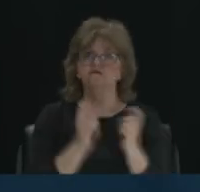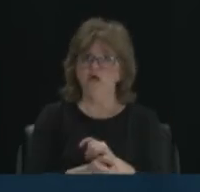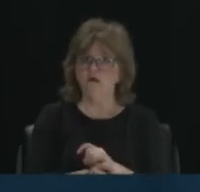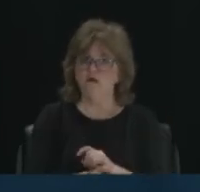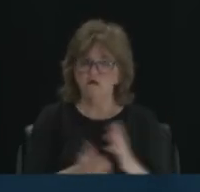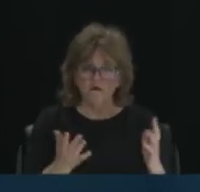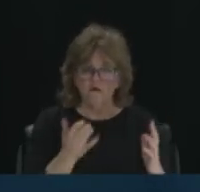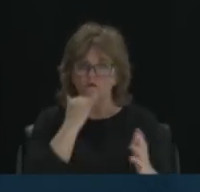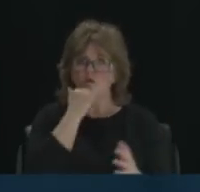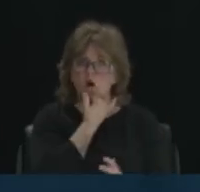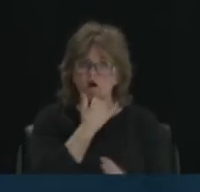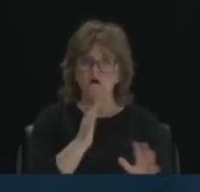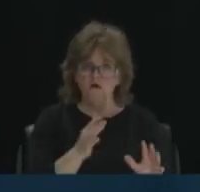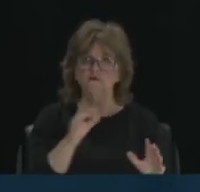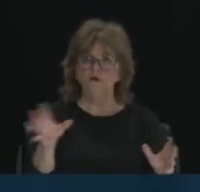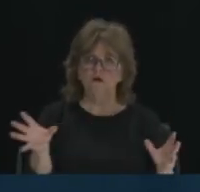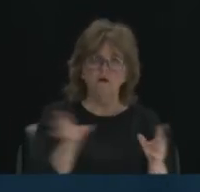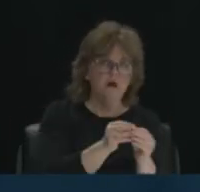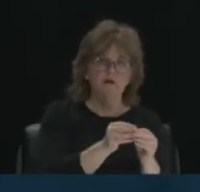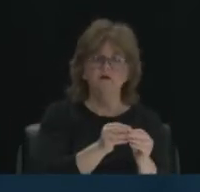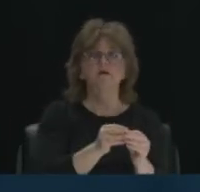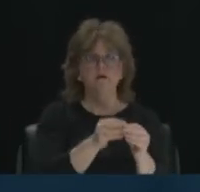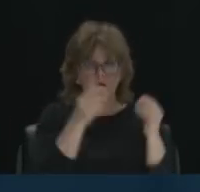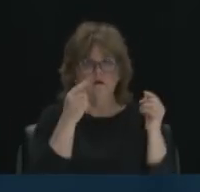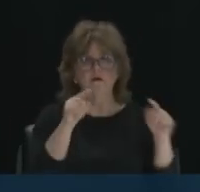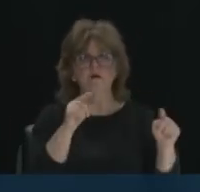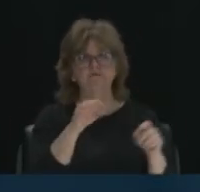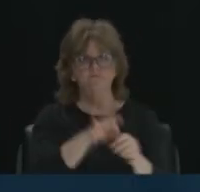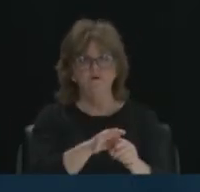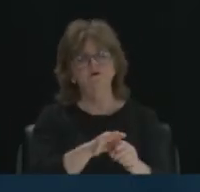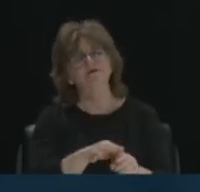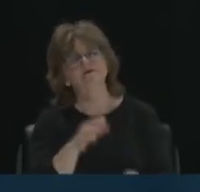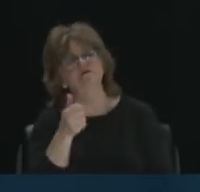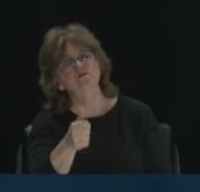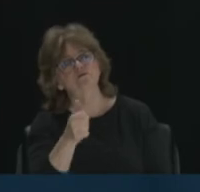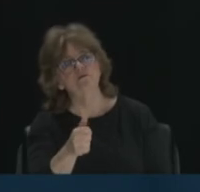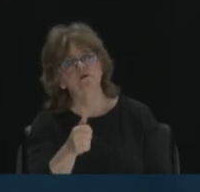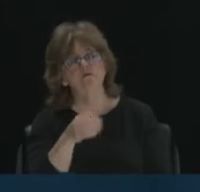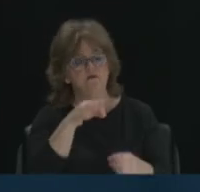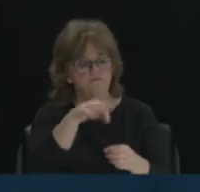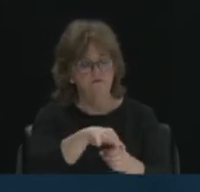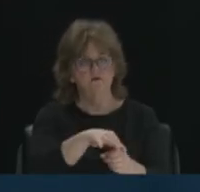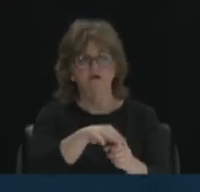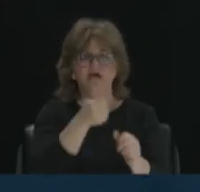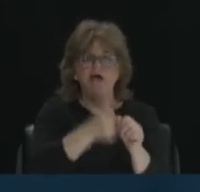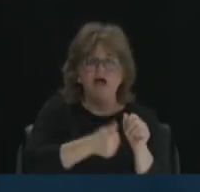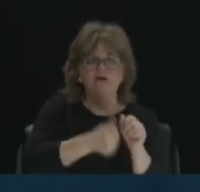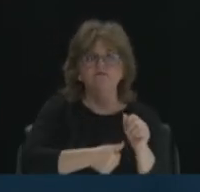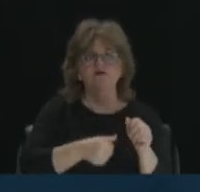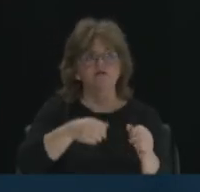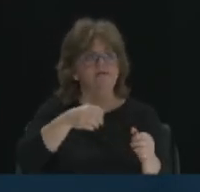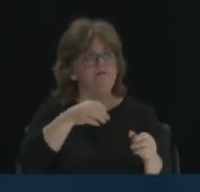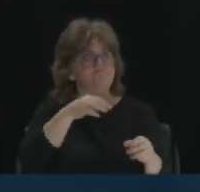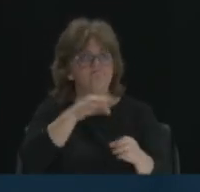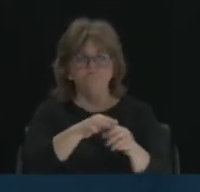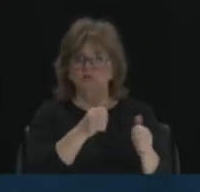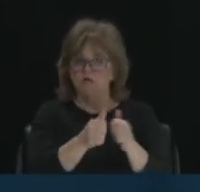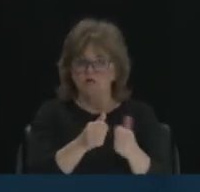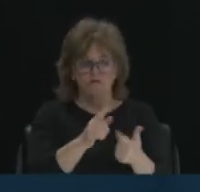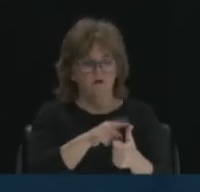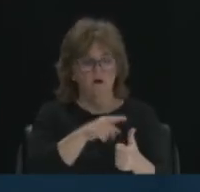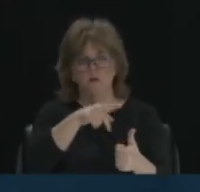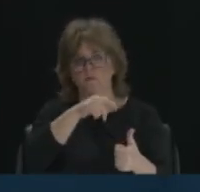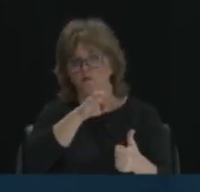encourage you no matter what, make certain that you vote in every single election. Primaries, special elections,